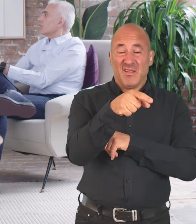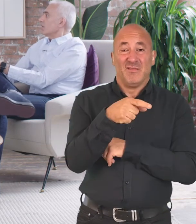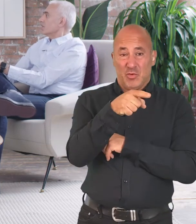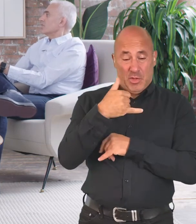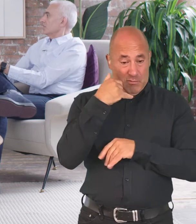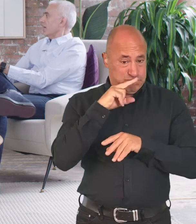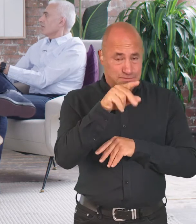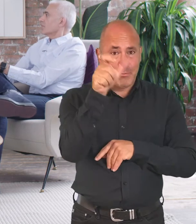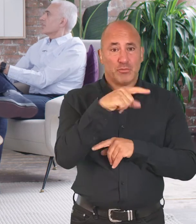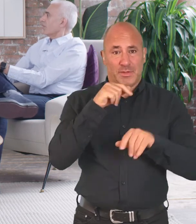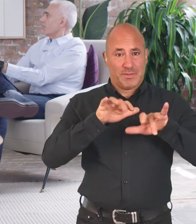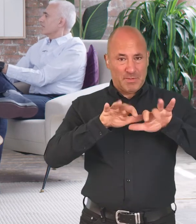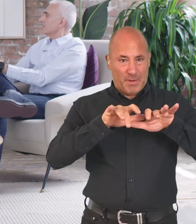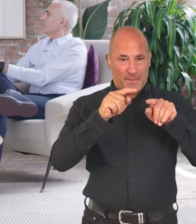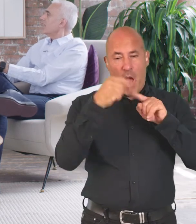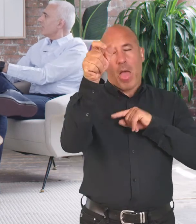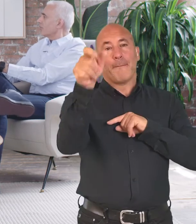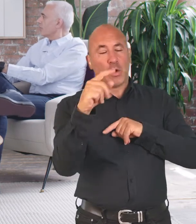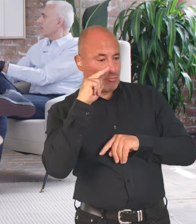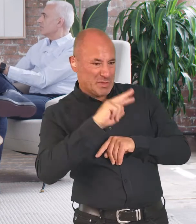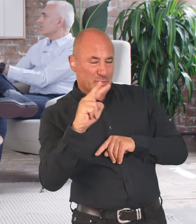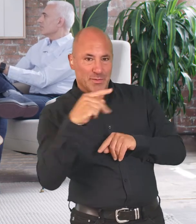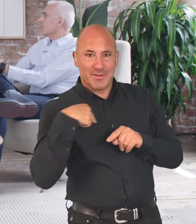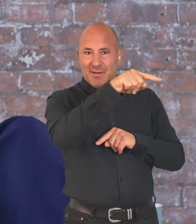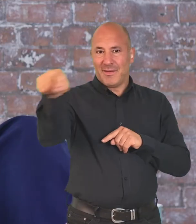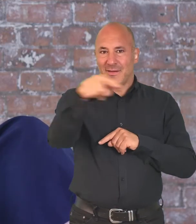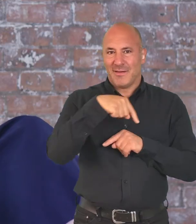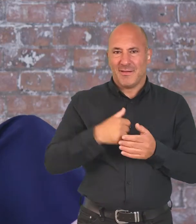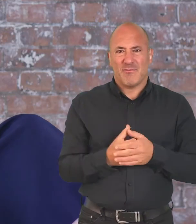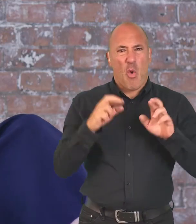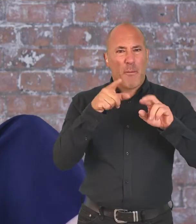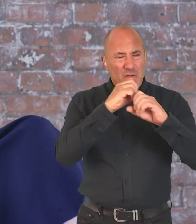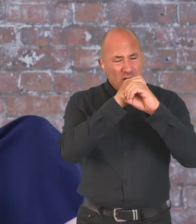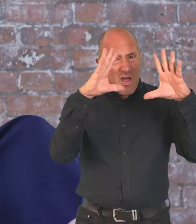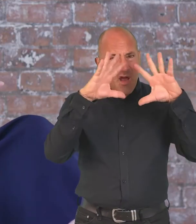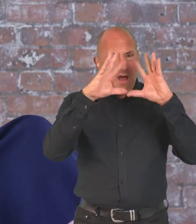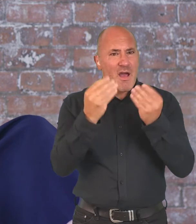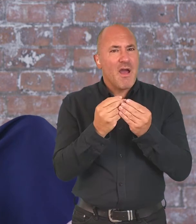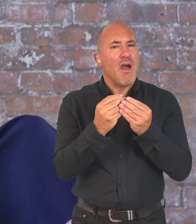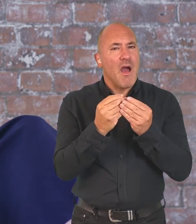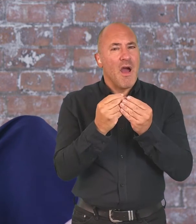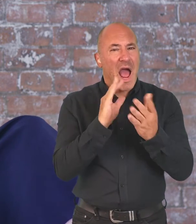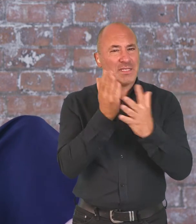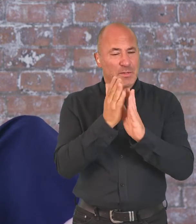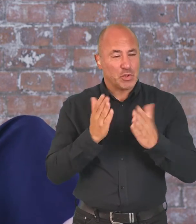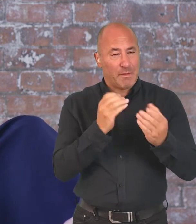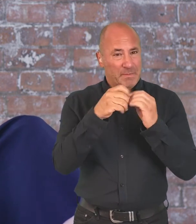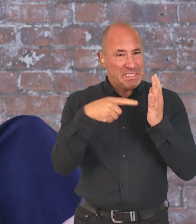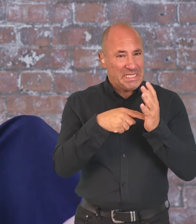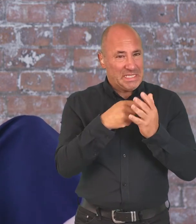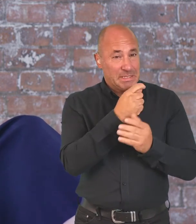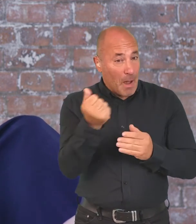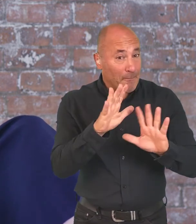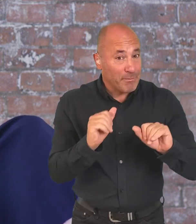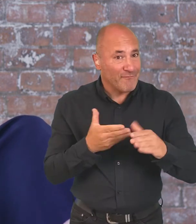speak the words you type so the other person can hear your words. So I hope that provides a useful overview of just some of the